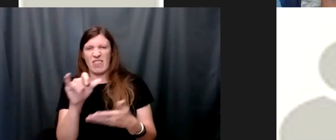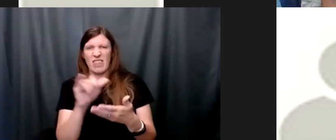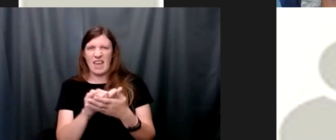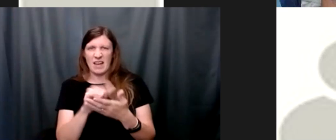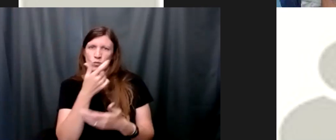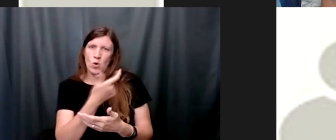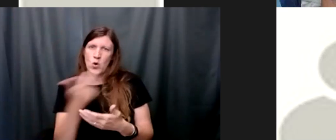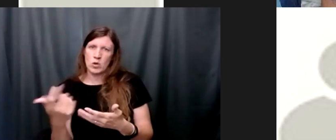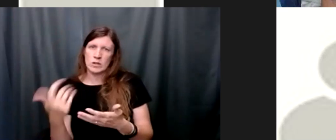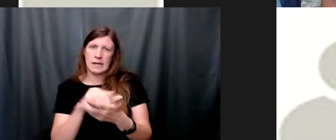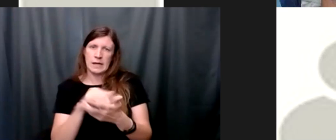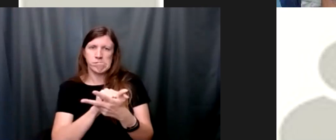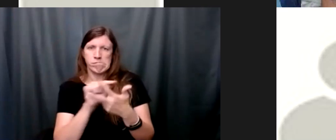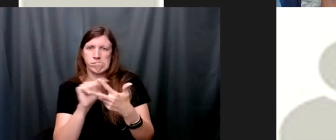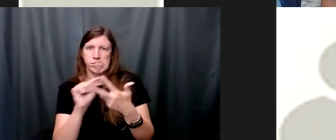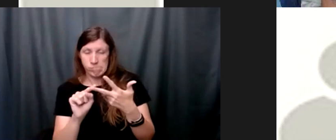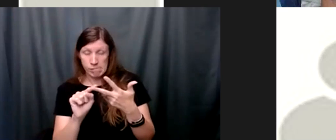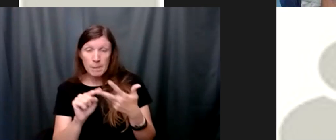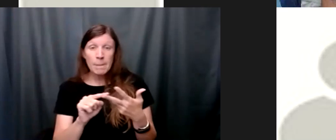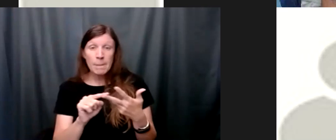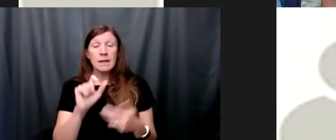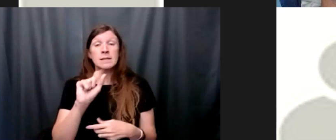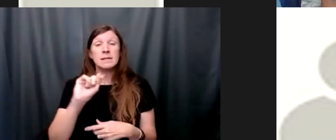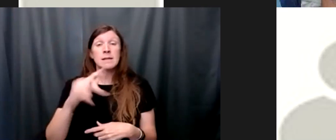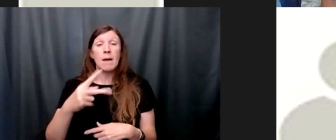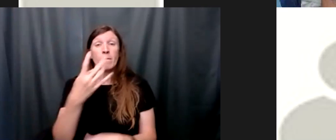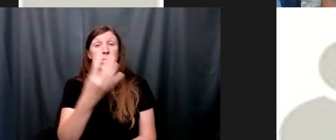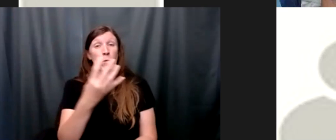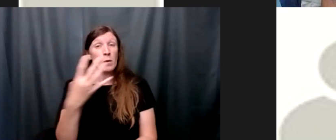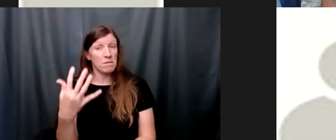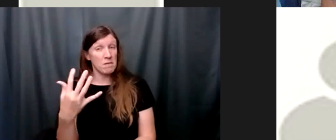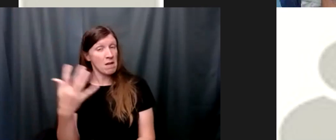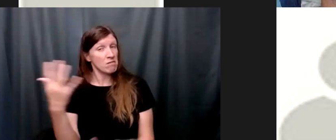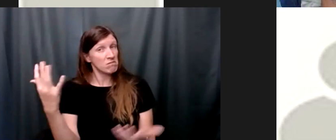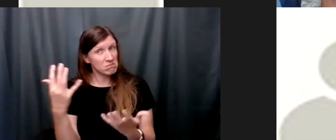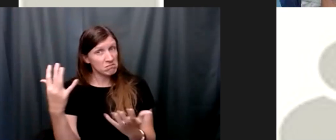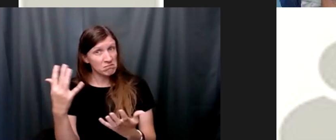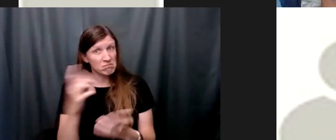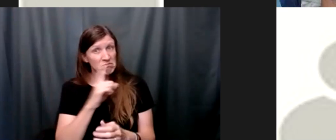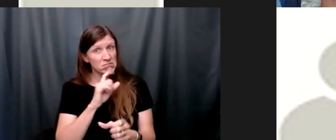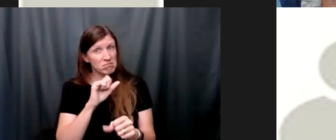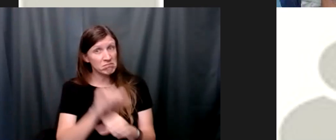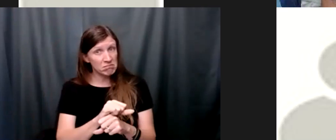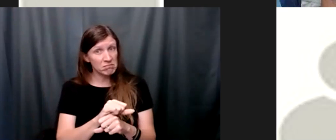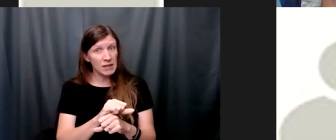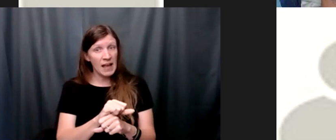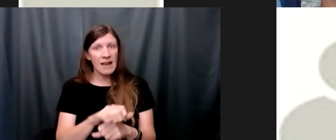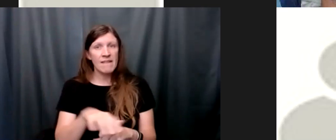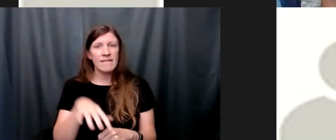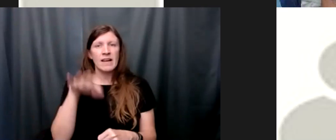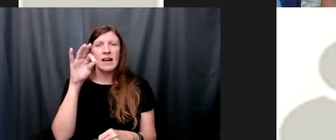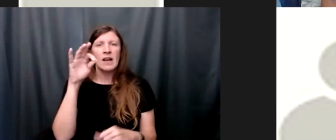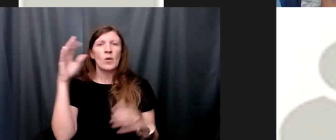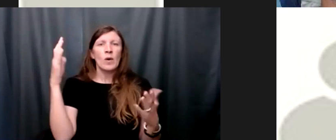steps in four and you should understand that steps four and five are actually about finding peace